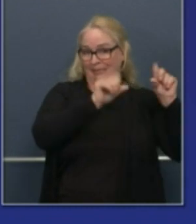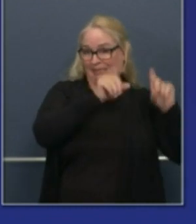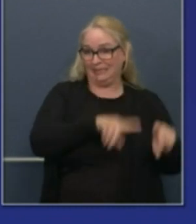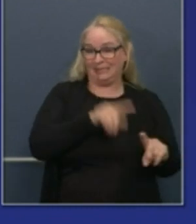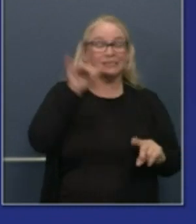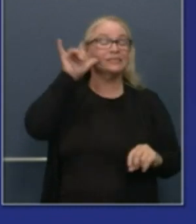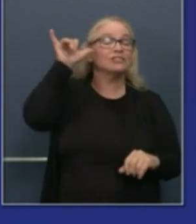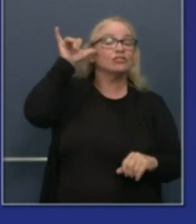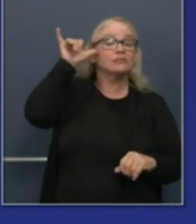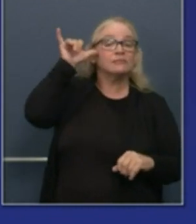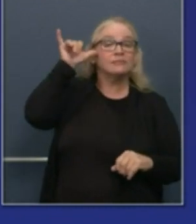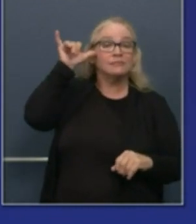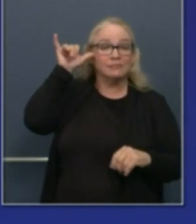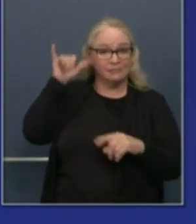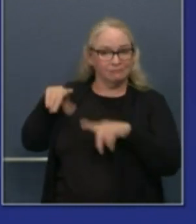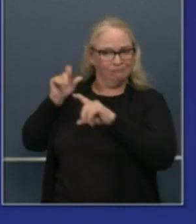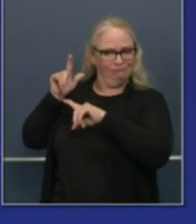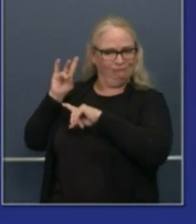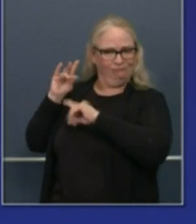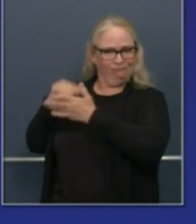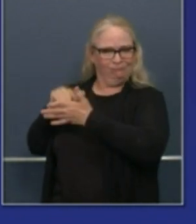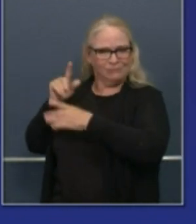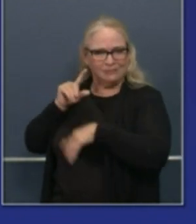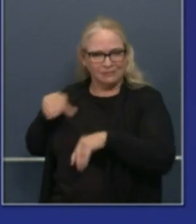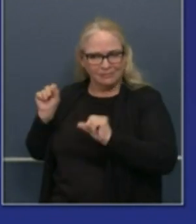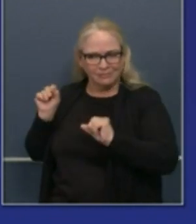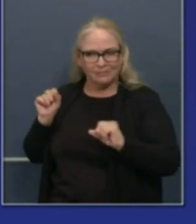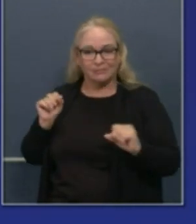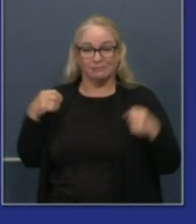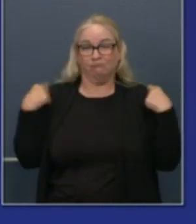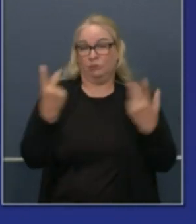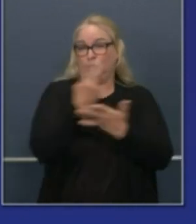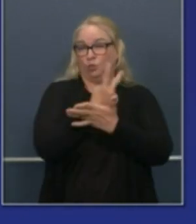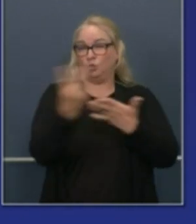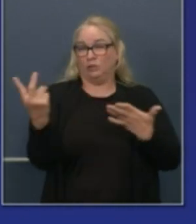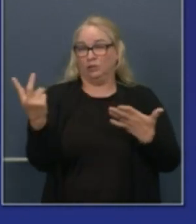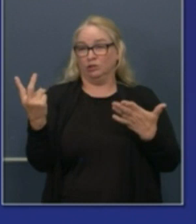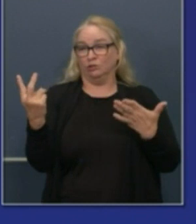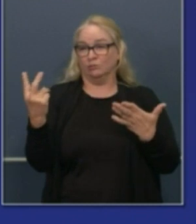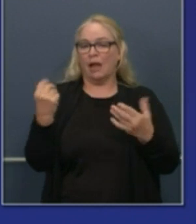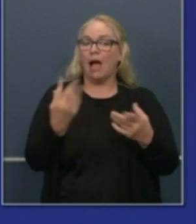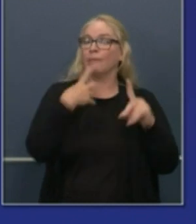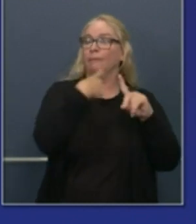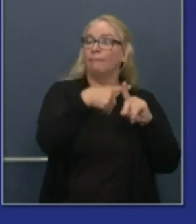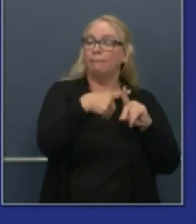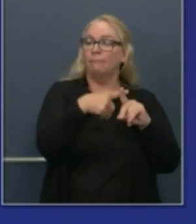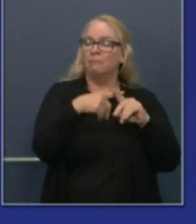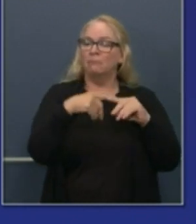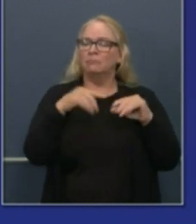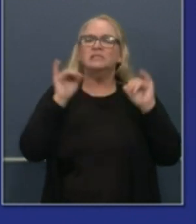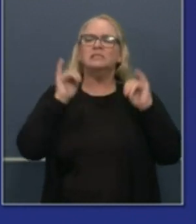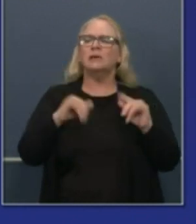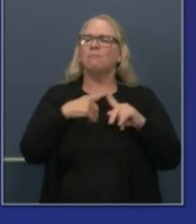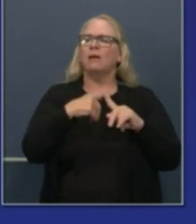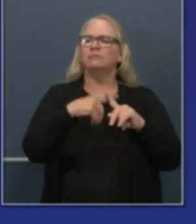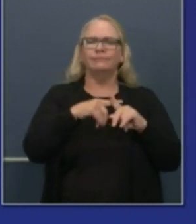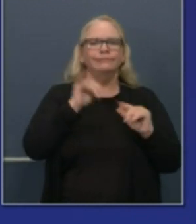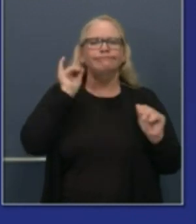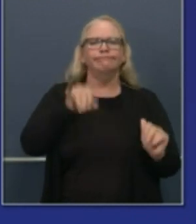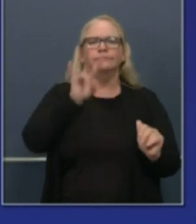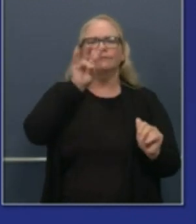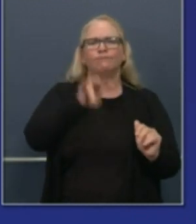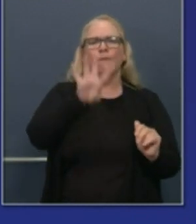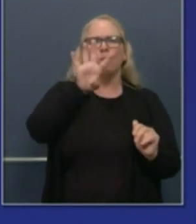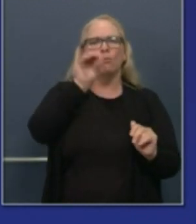rate over a 14-day period is holding at 7.4 percent. This time last week it was at 7